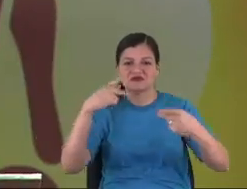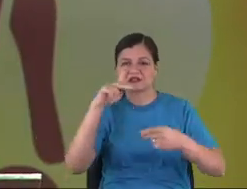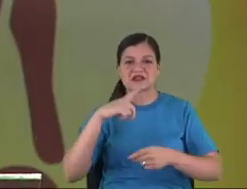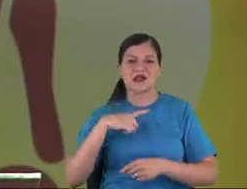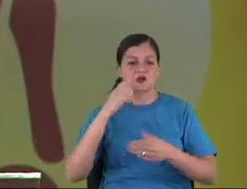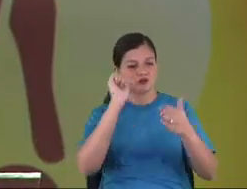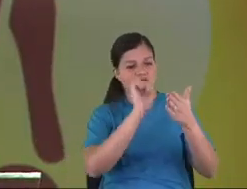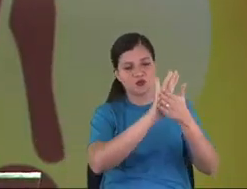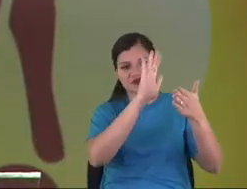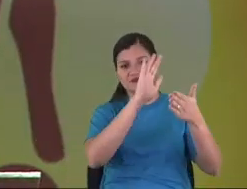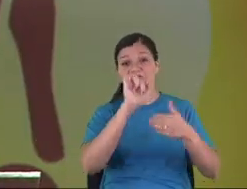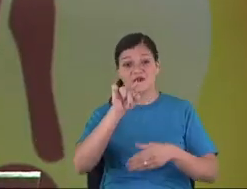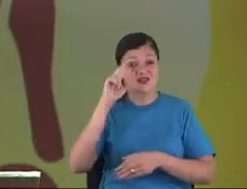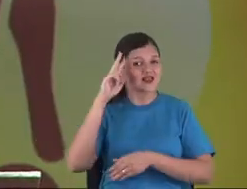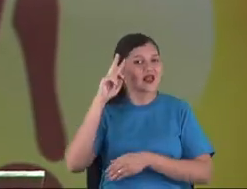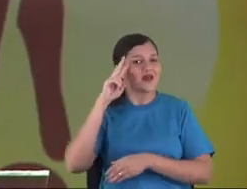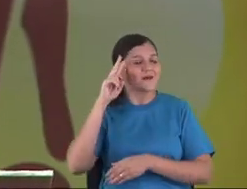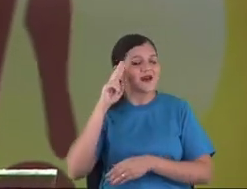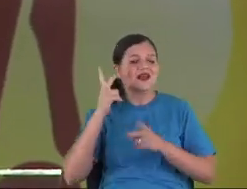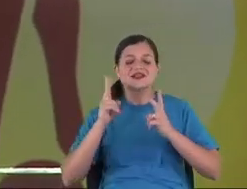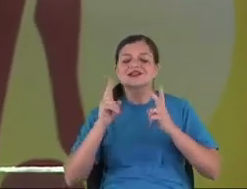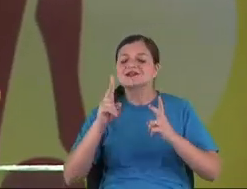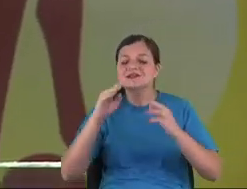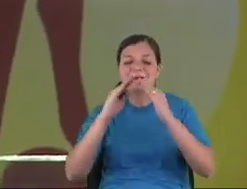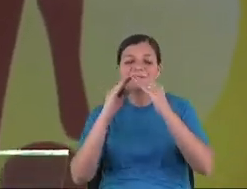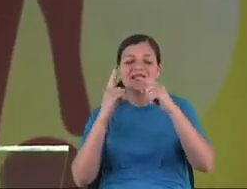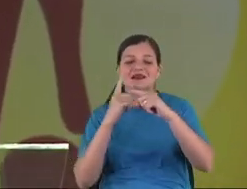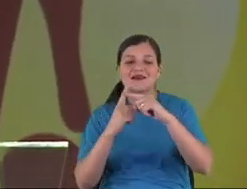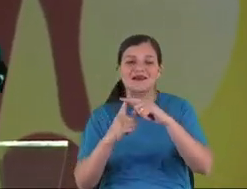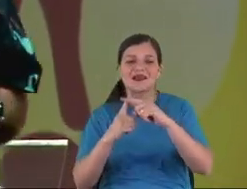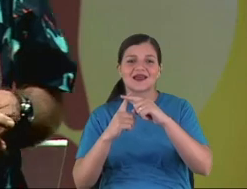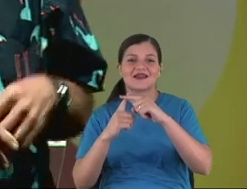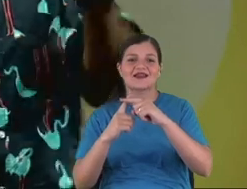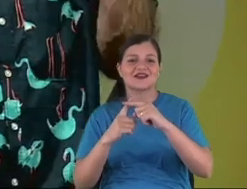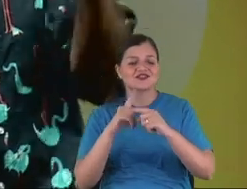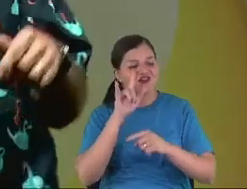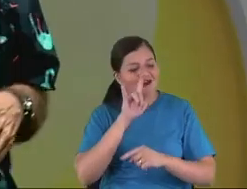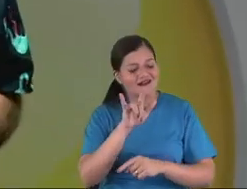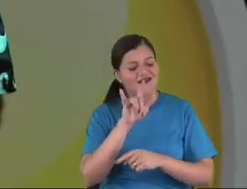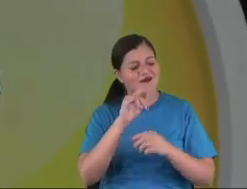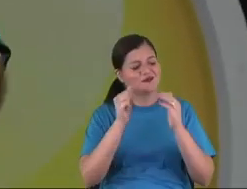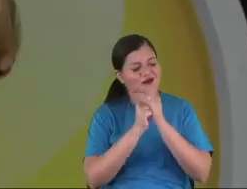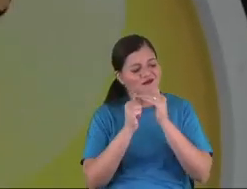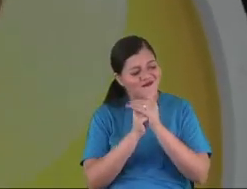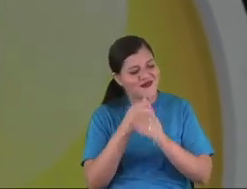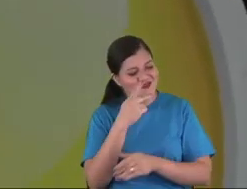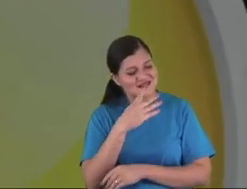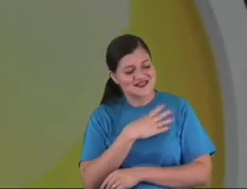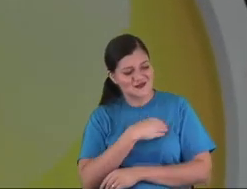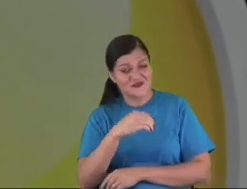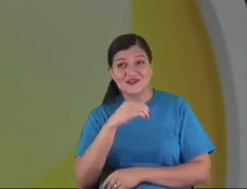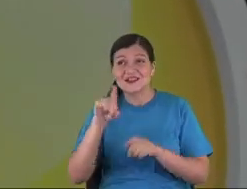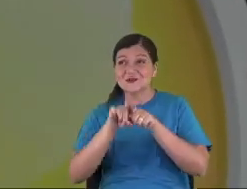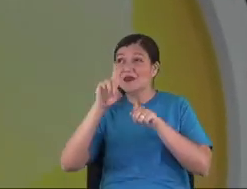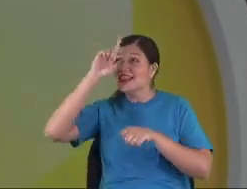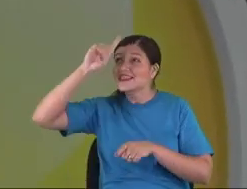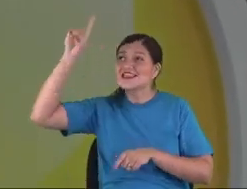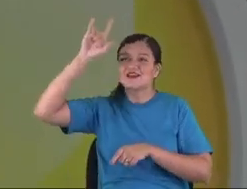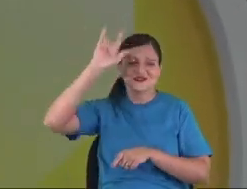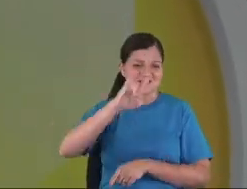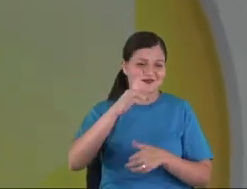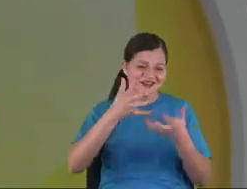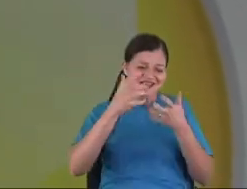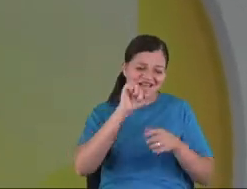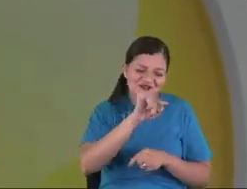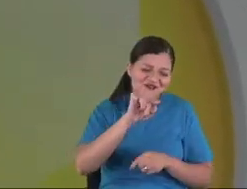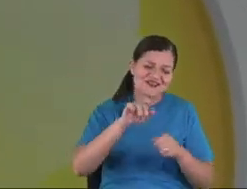do you have? You put that. Remember that this church loves you as you are. God